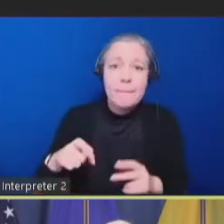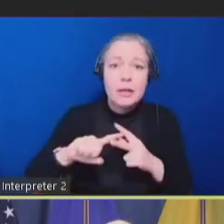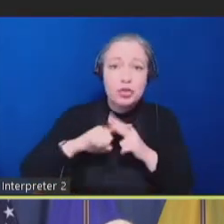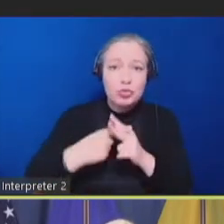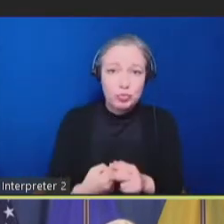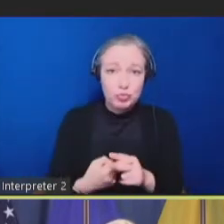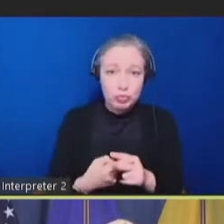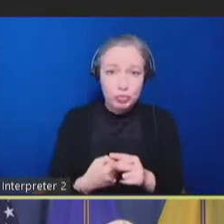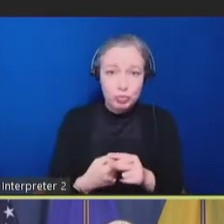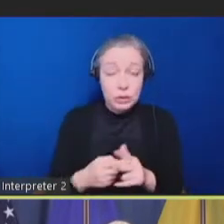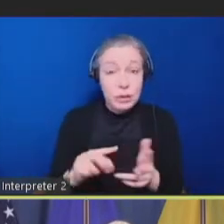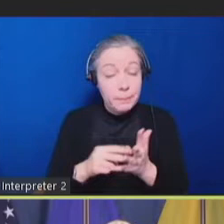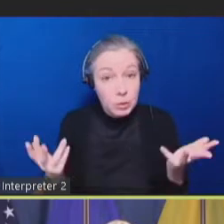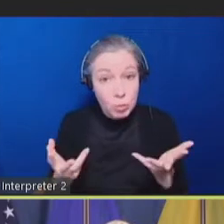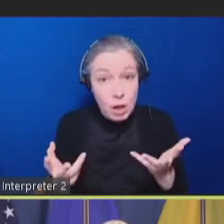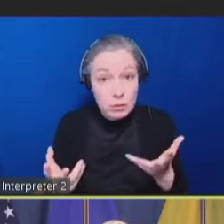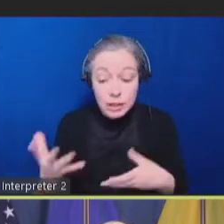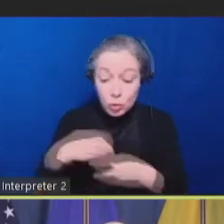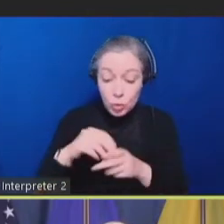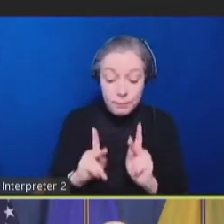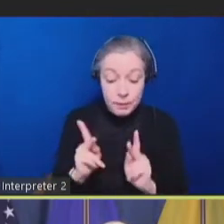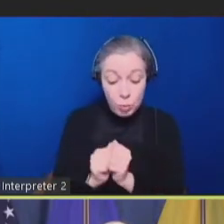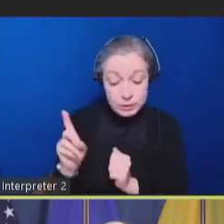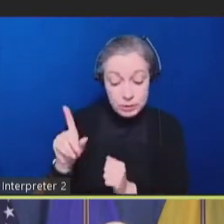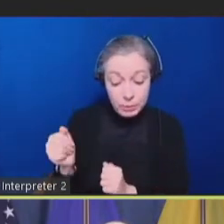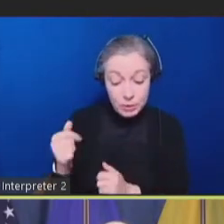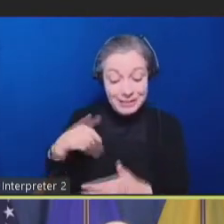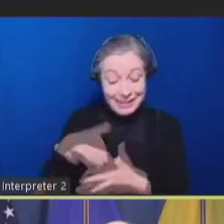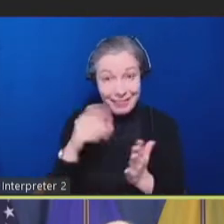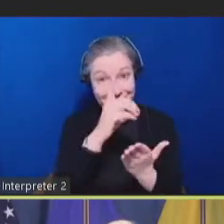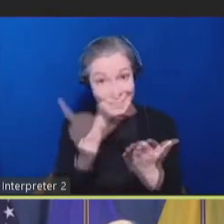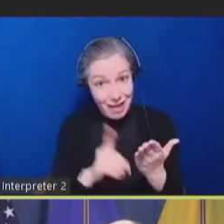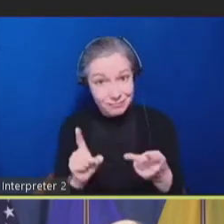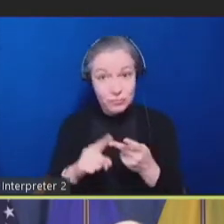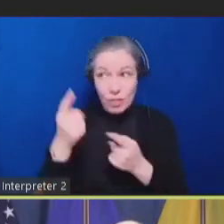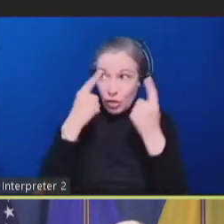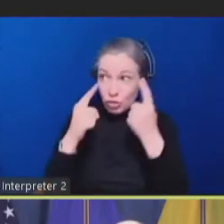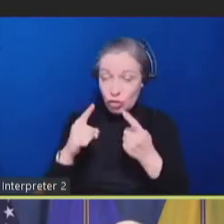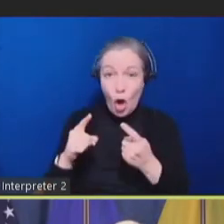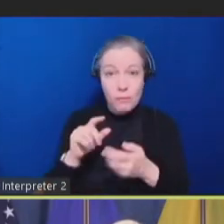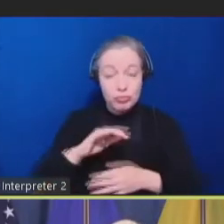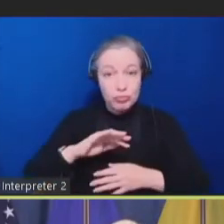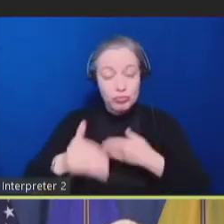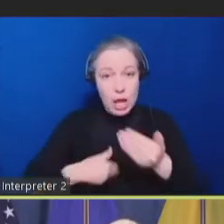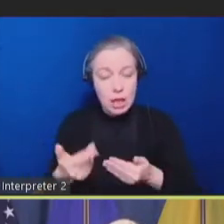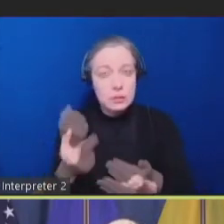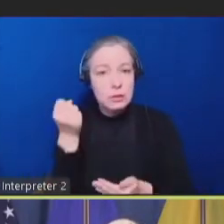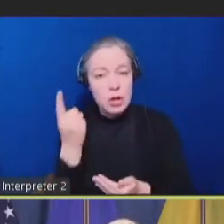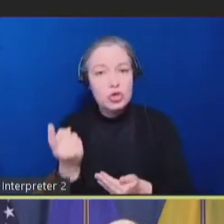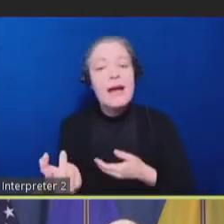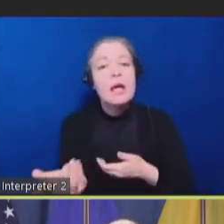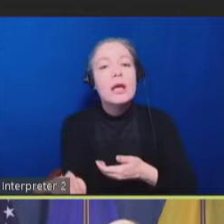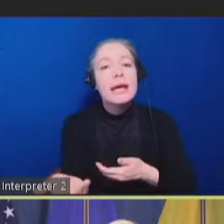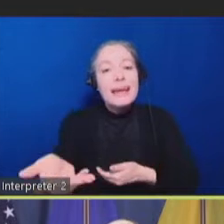disabilities in the initial design, the initial thought process. We need to be at the table where decisions are being made.